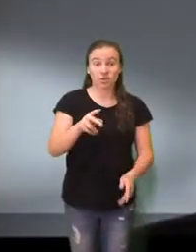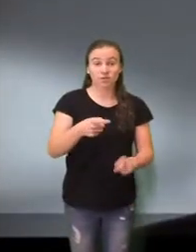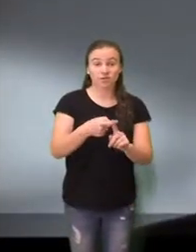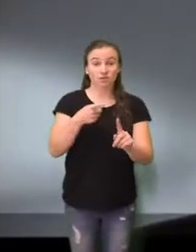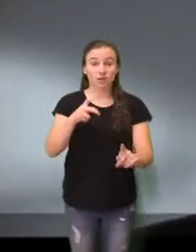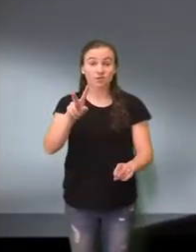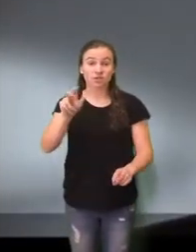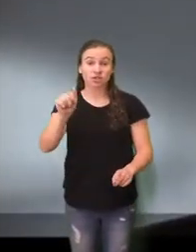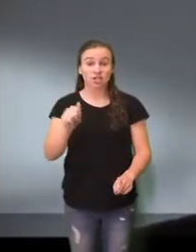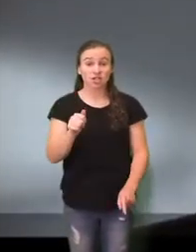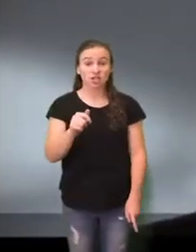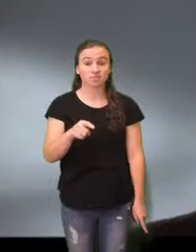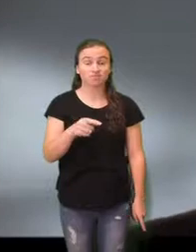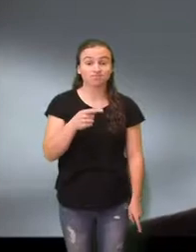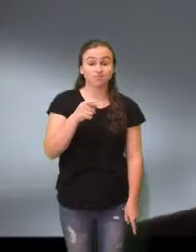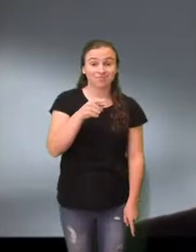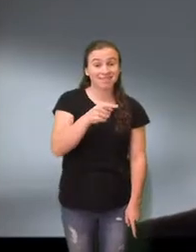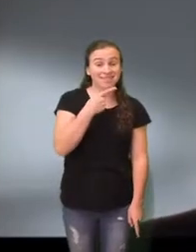I smell a rat.